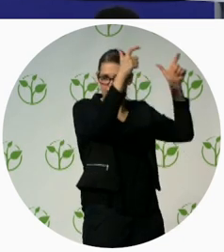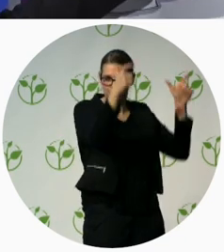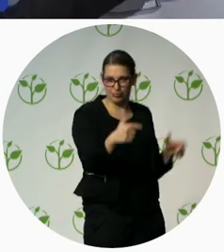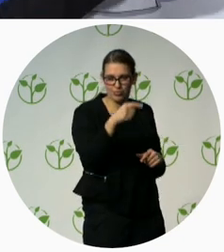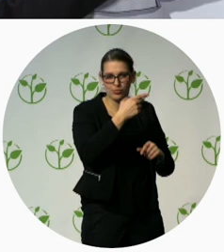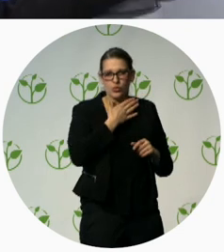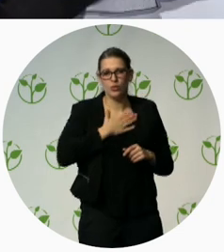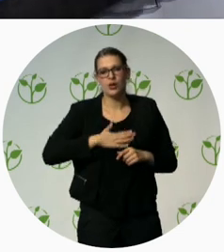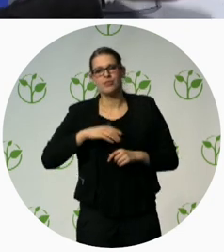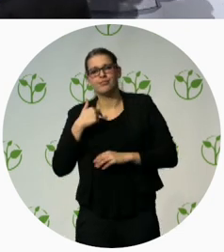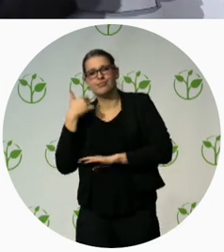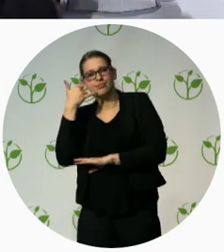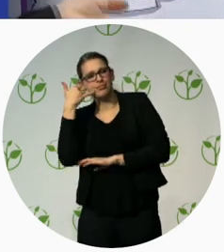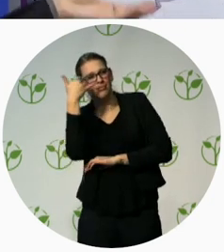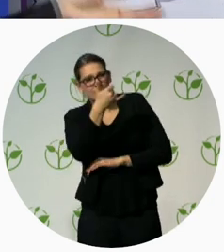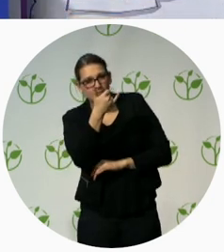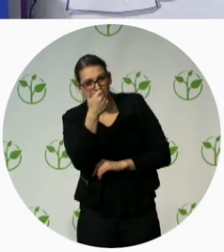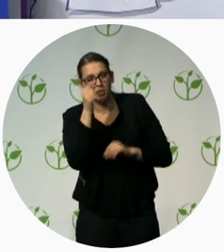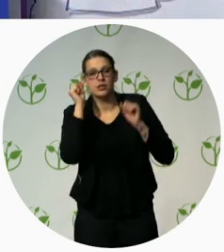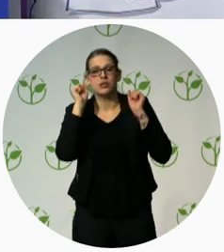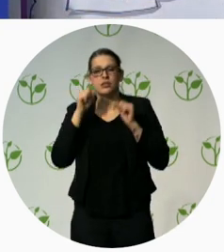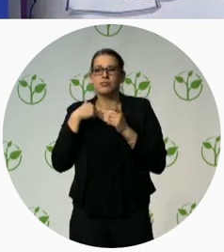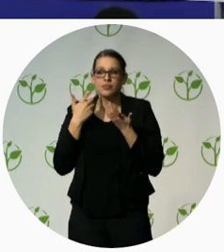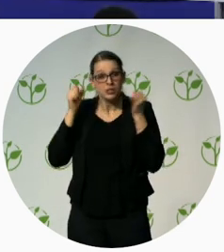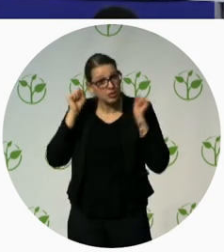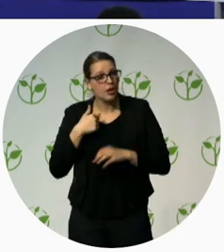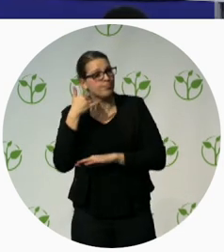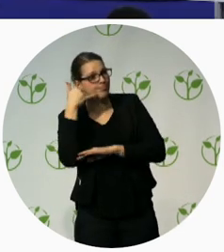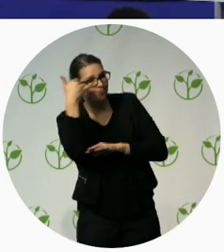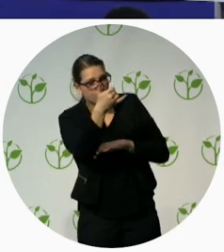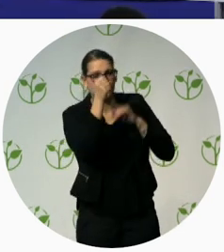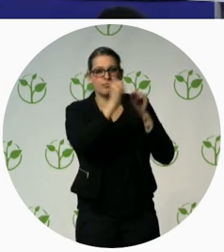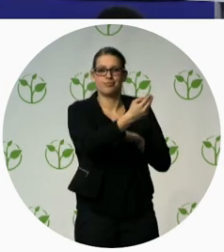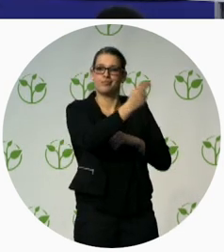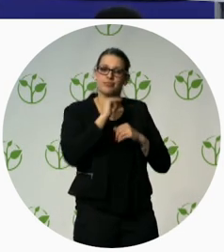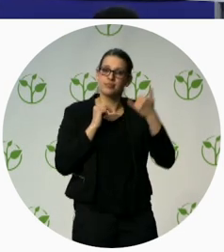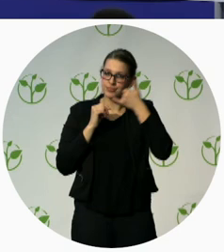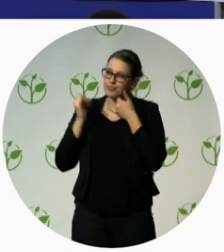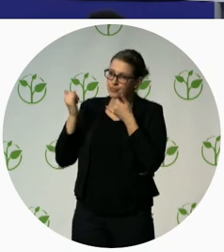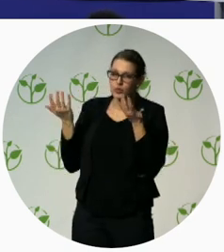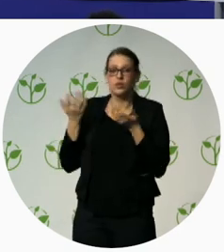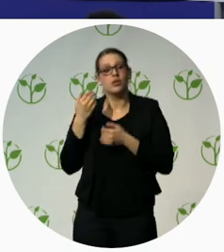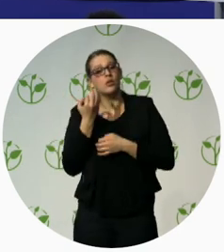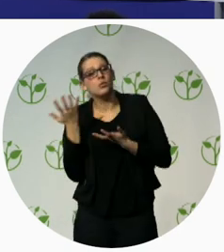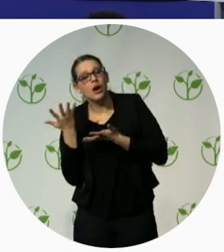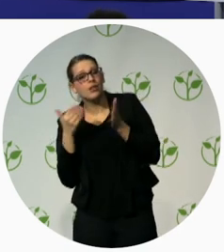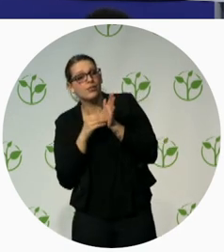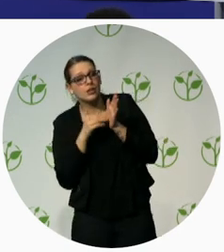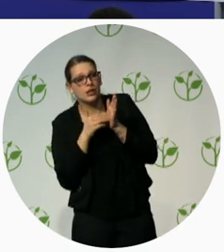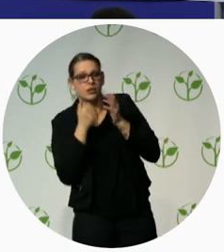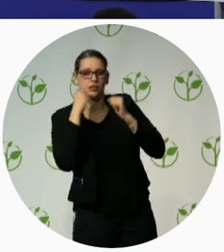what do you need? What do you need to have access to our services? And so, trust is built on a very early stage.